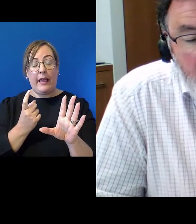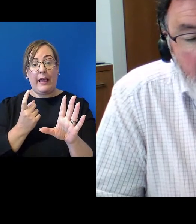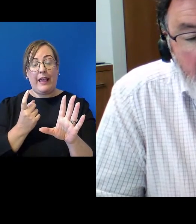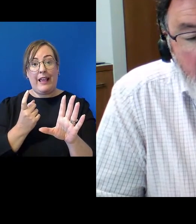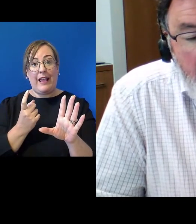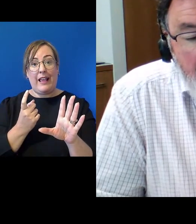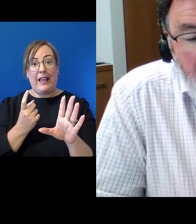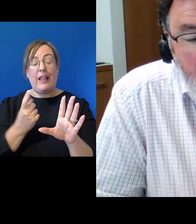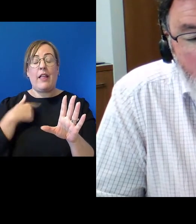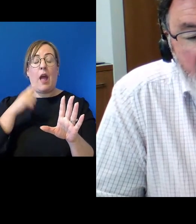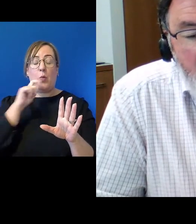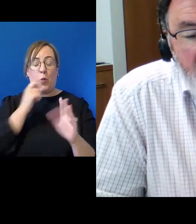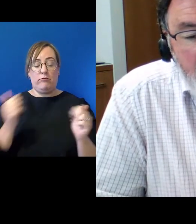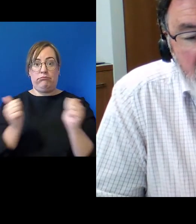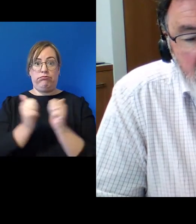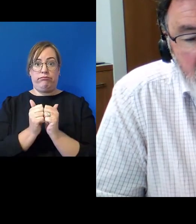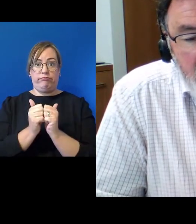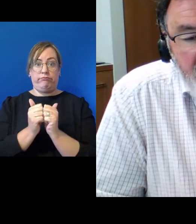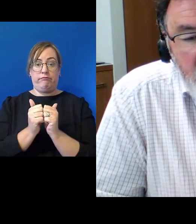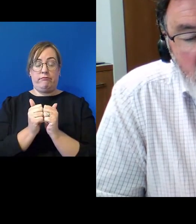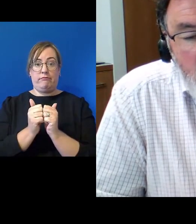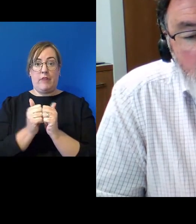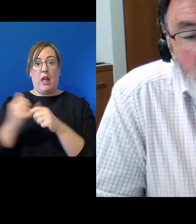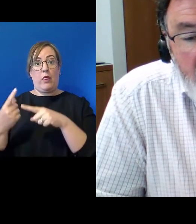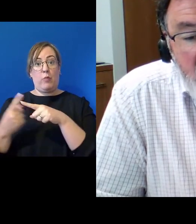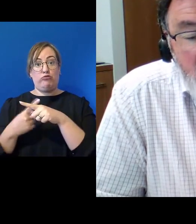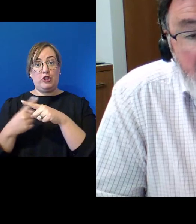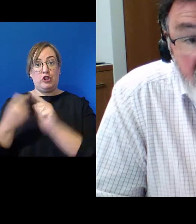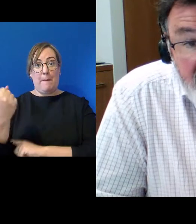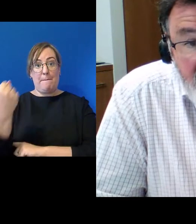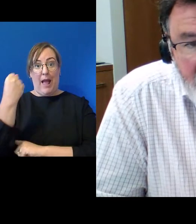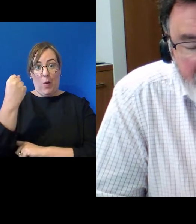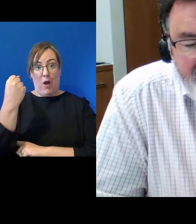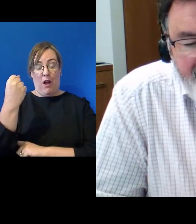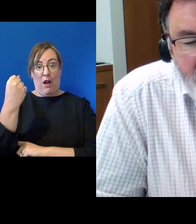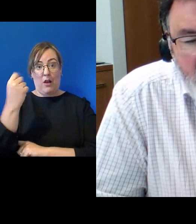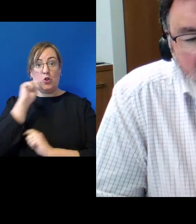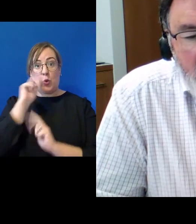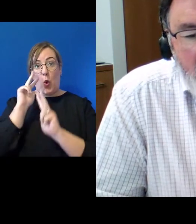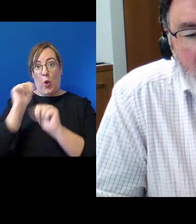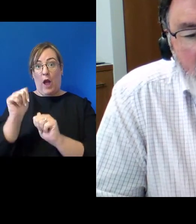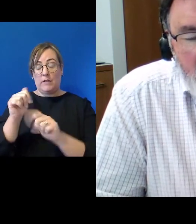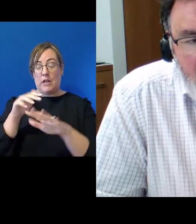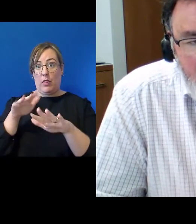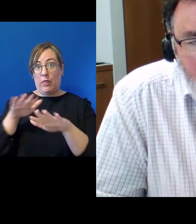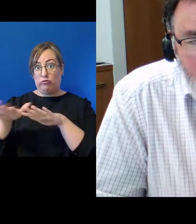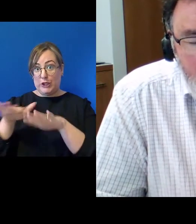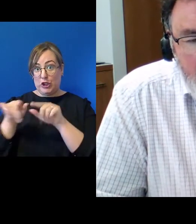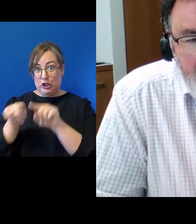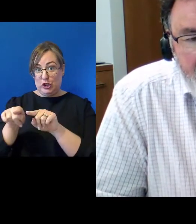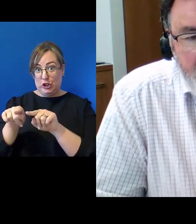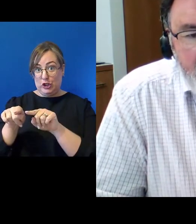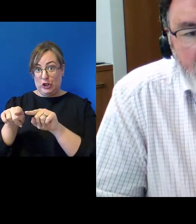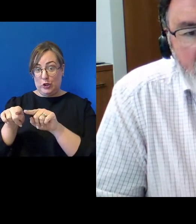power of the British to manage the British was transferred,